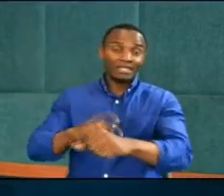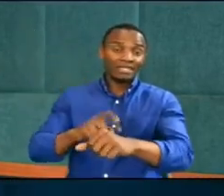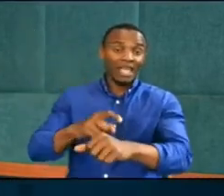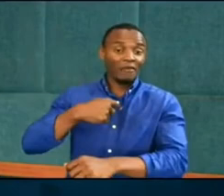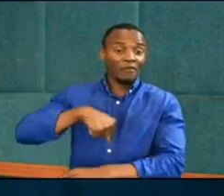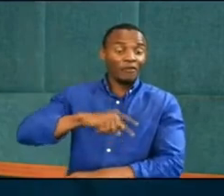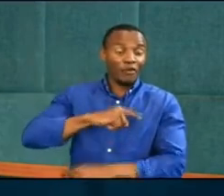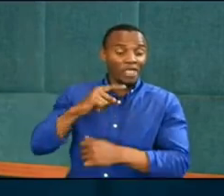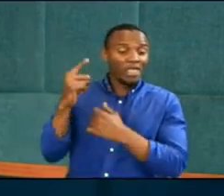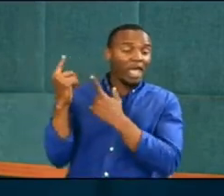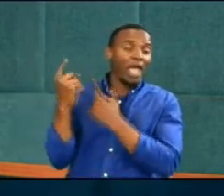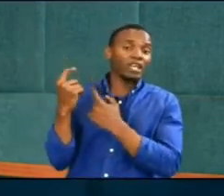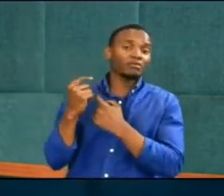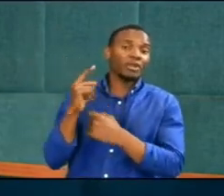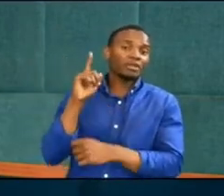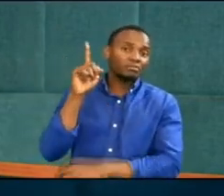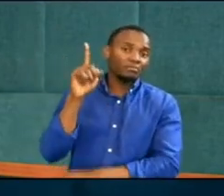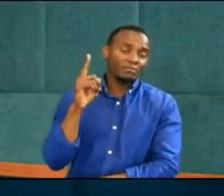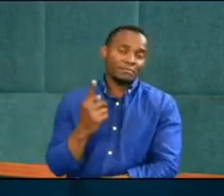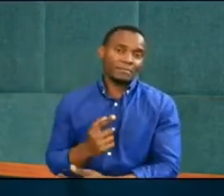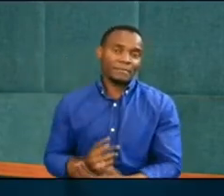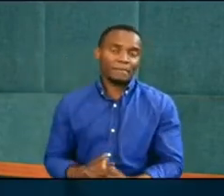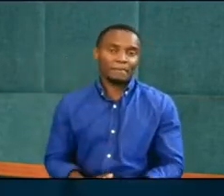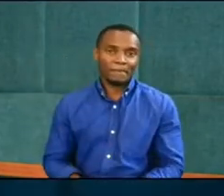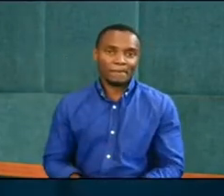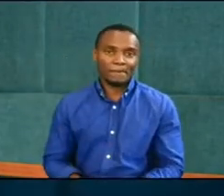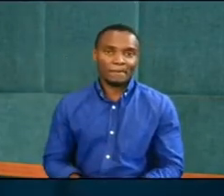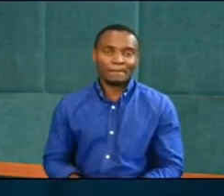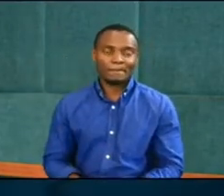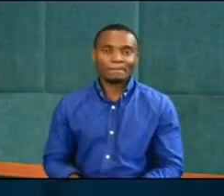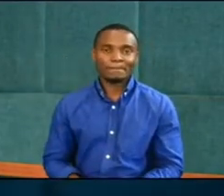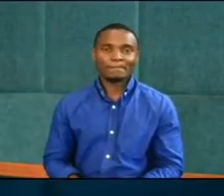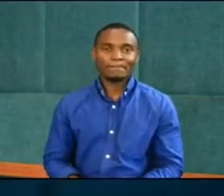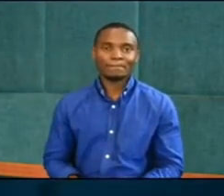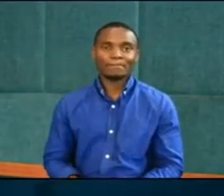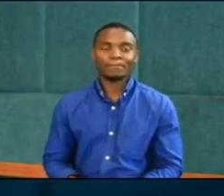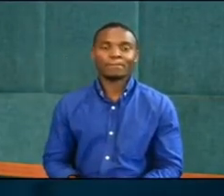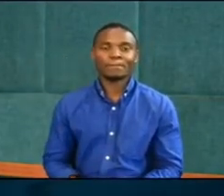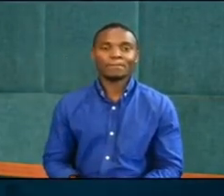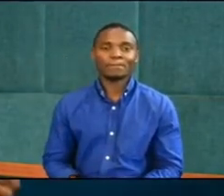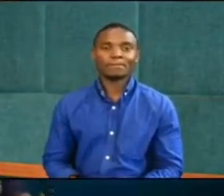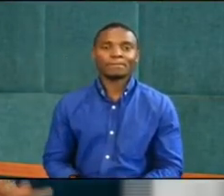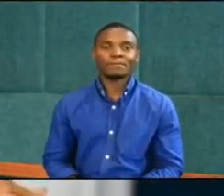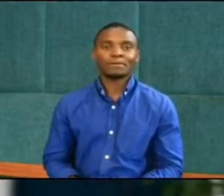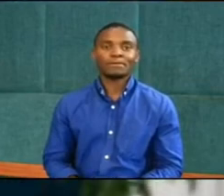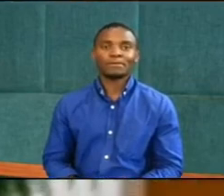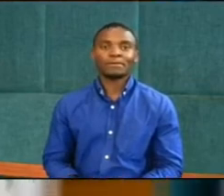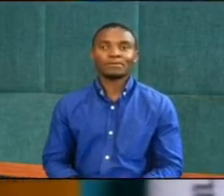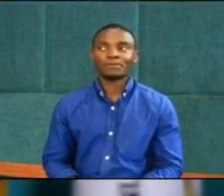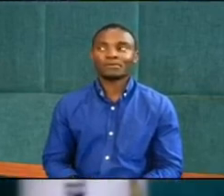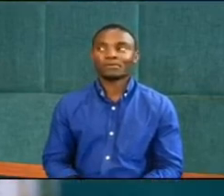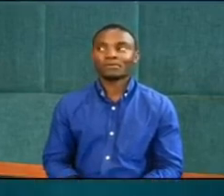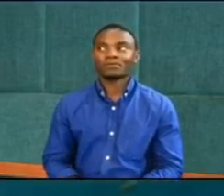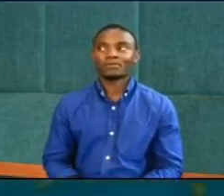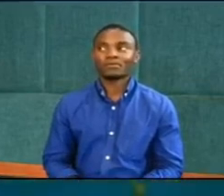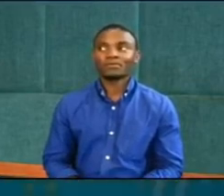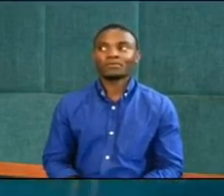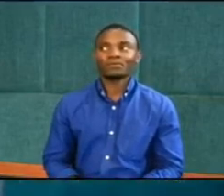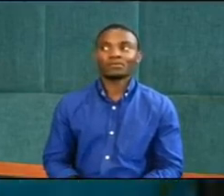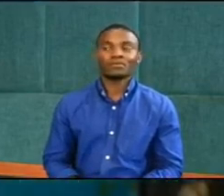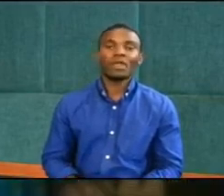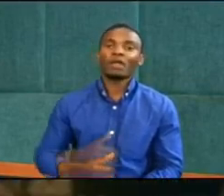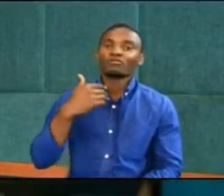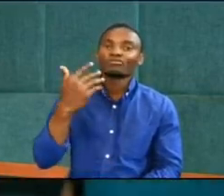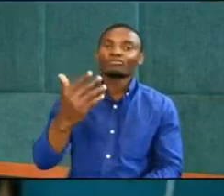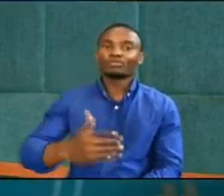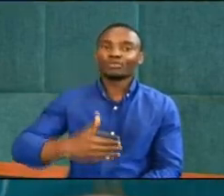the time when we expect him to come. Over and over and